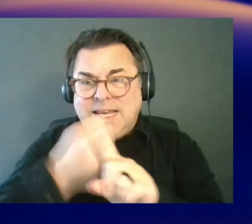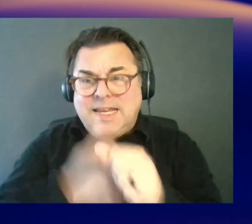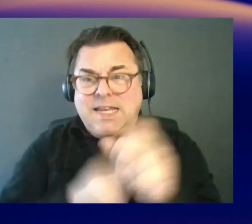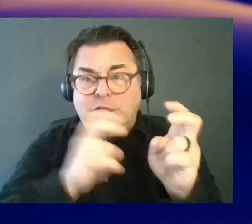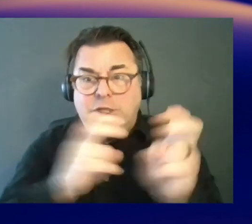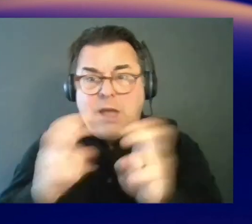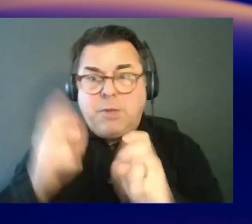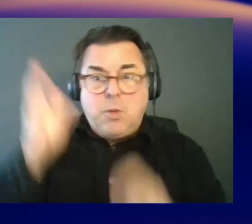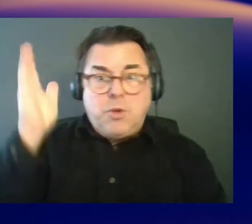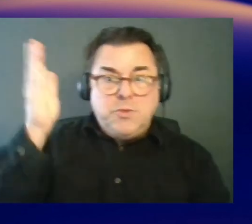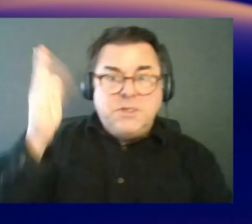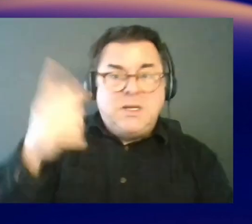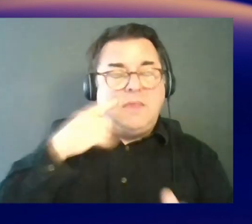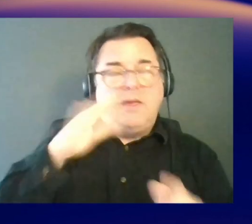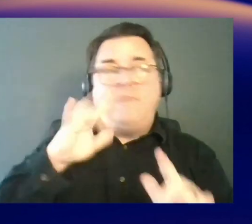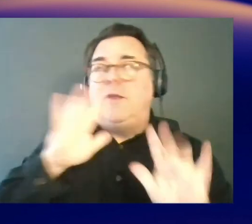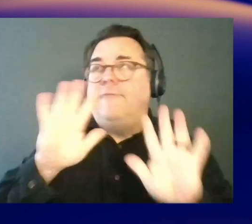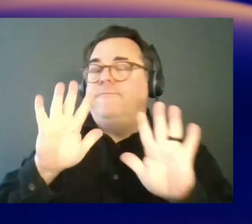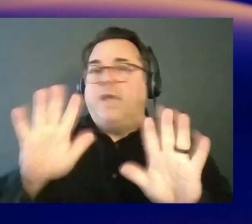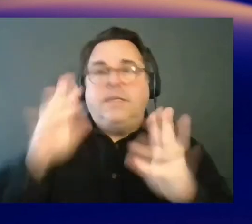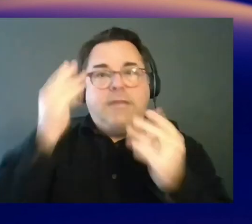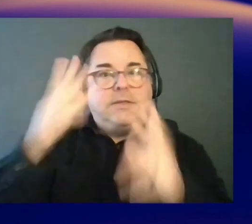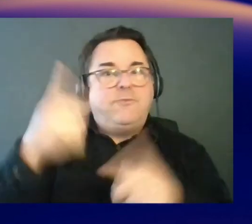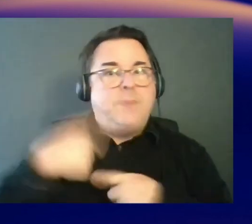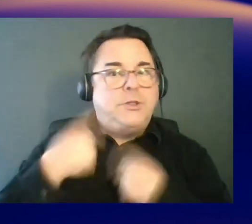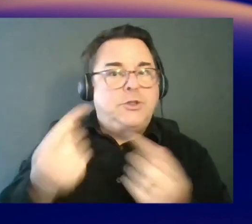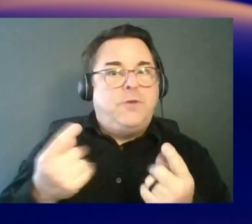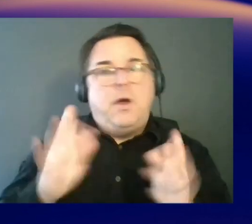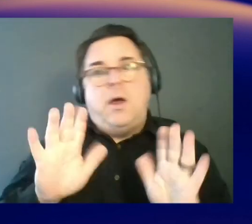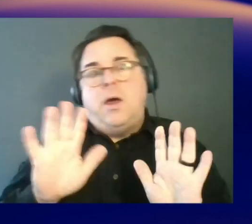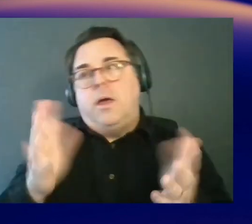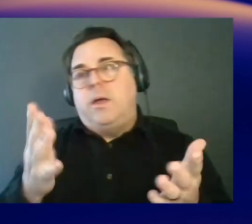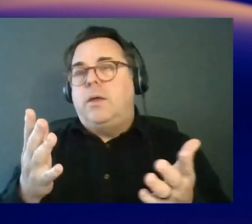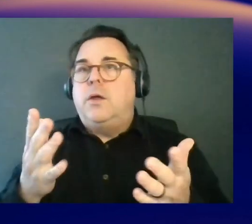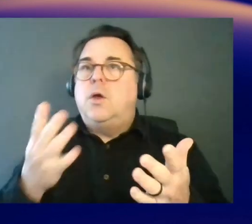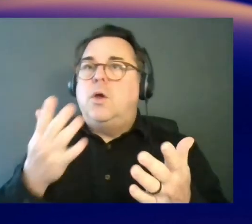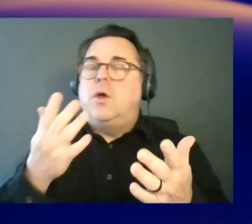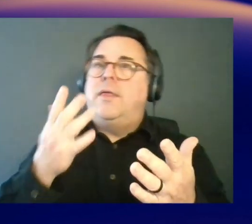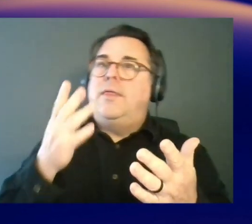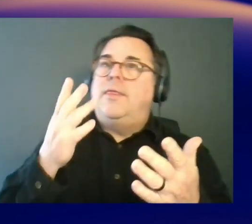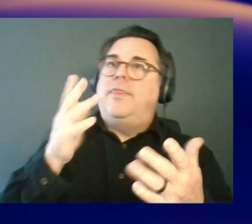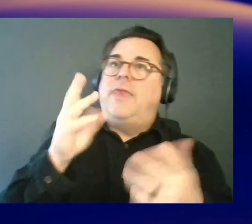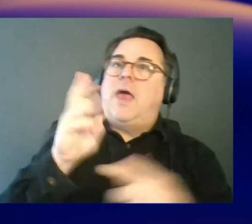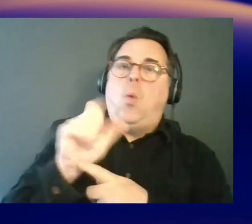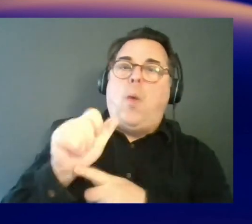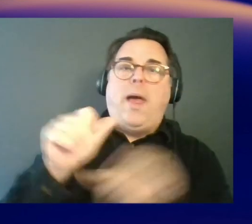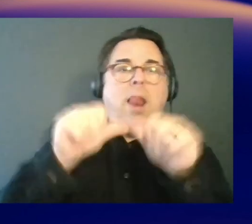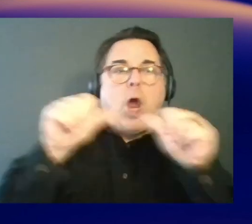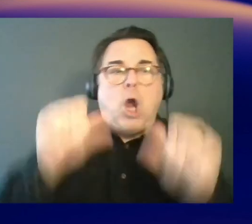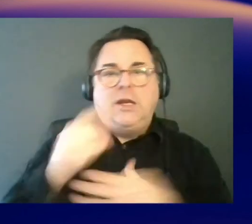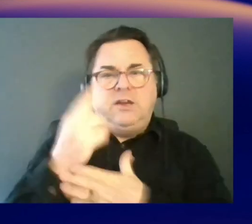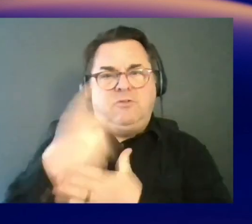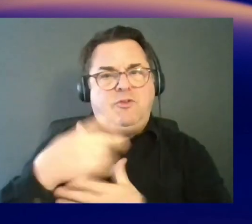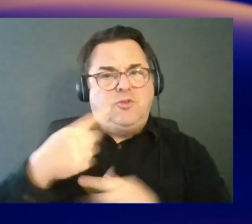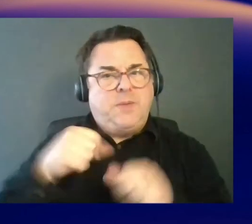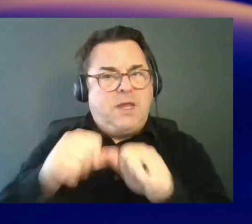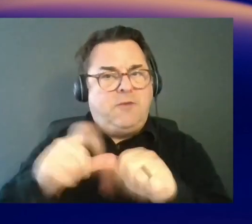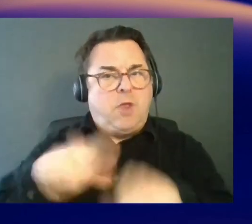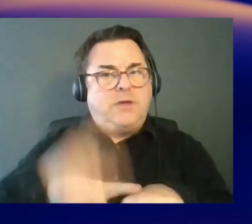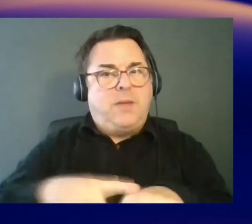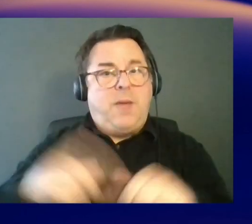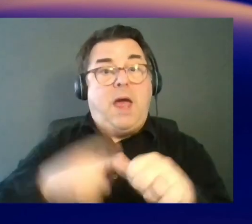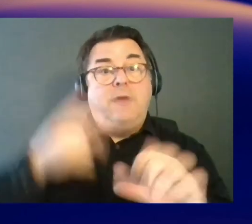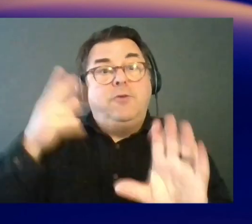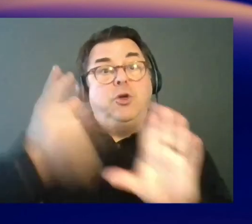present on. I think this is fantastic information. Awesome. Absolutely. Well architecture review has been around for a while. even when I first started doing well